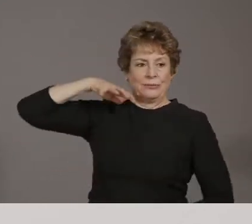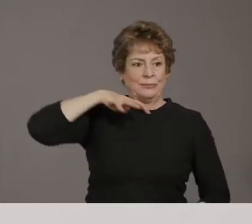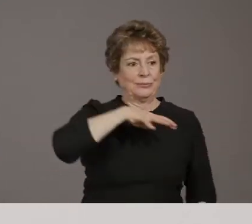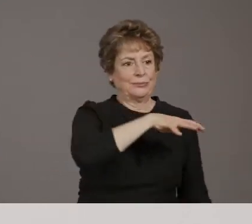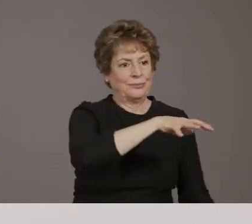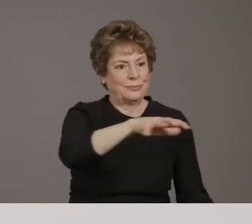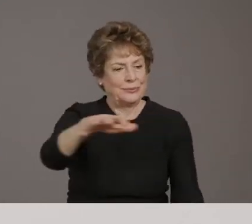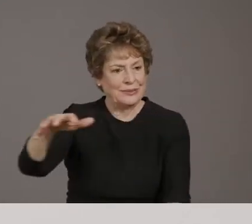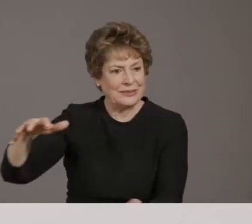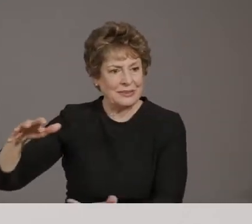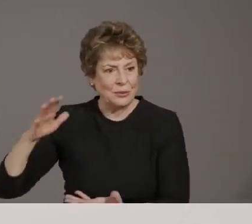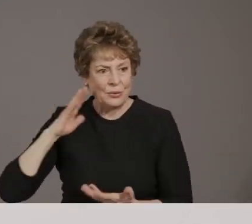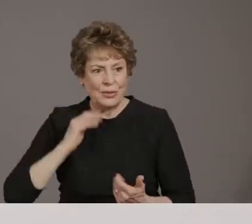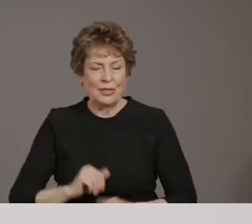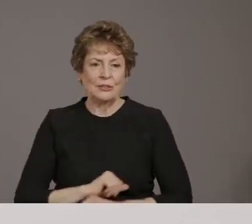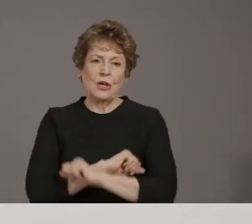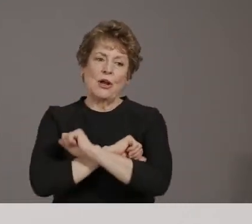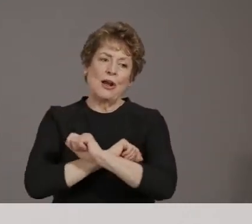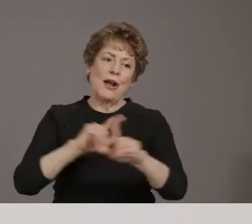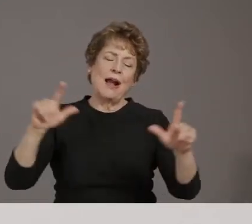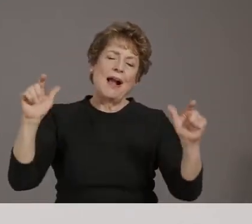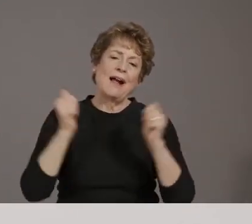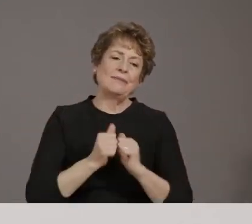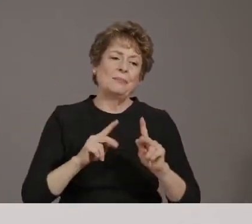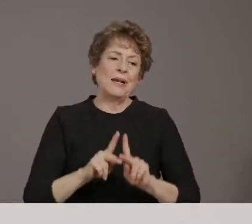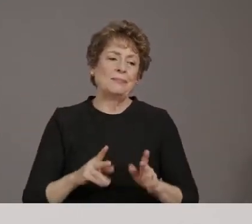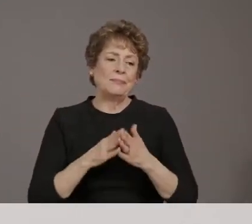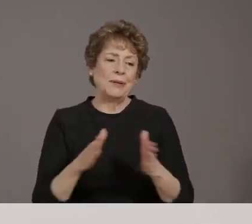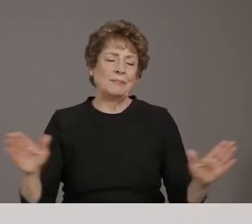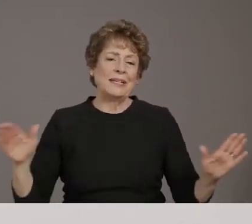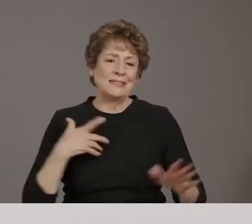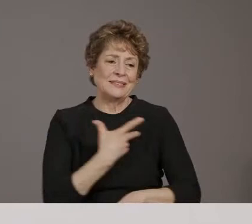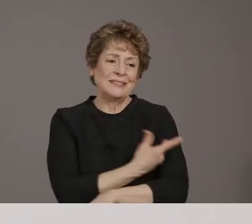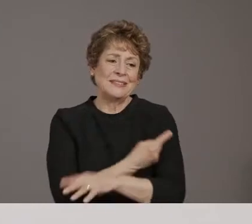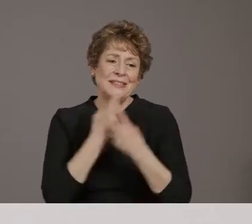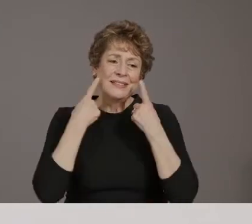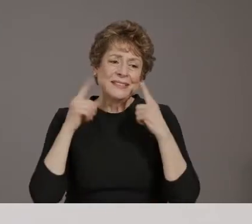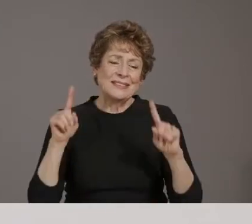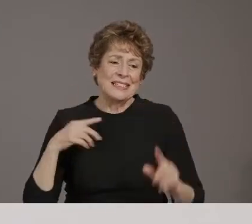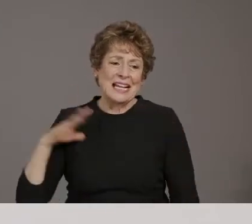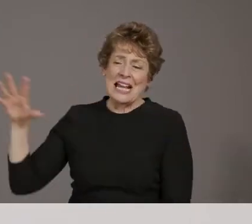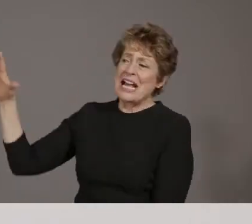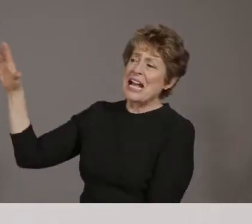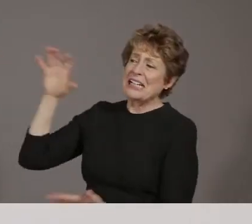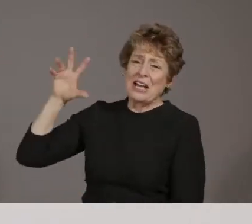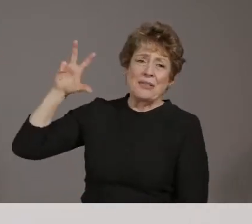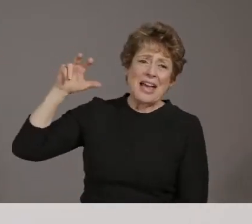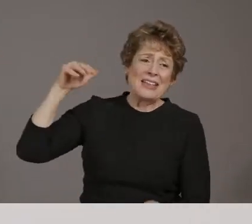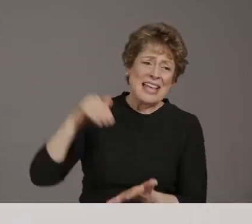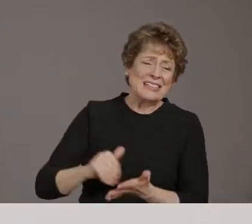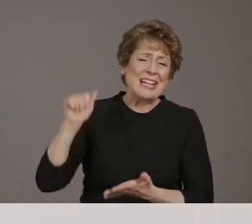But I don't, I don't know that I'm going to get the, my, my big 300,000 dose, uh, shipment anytime soon.